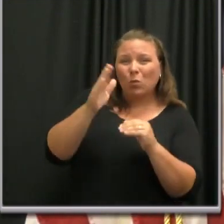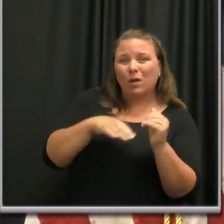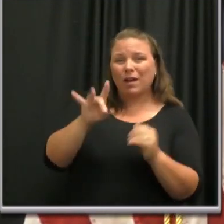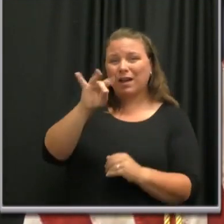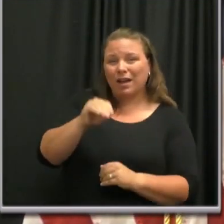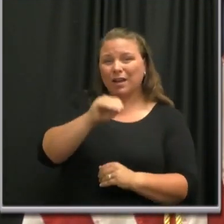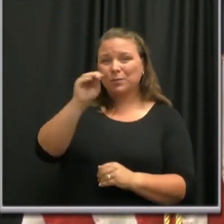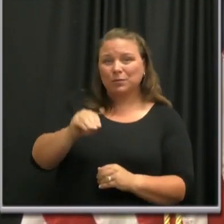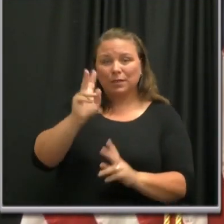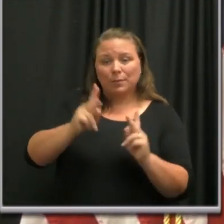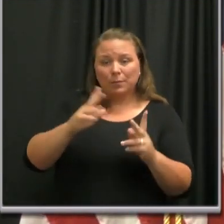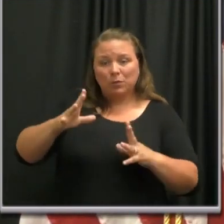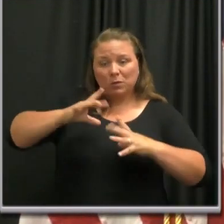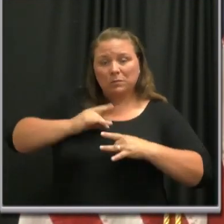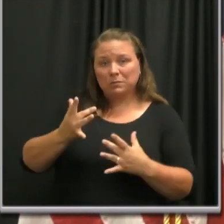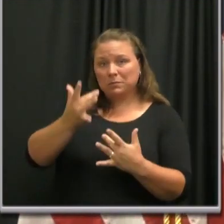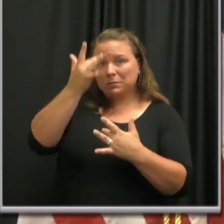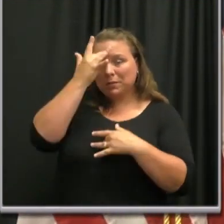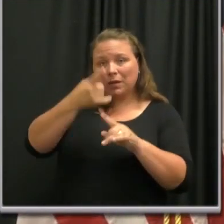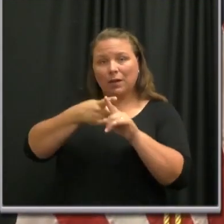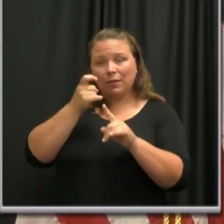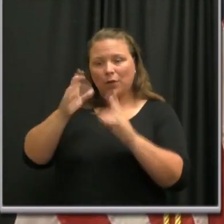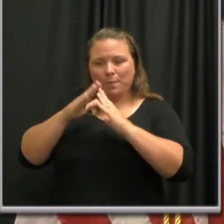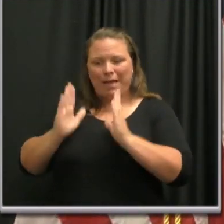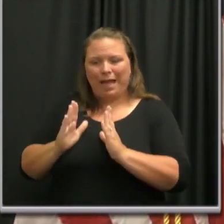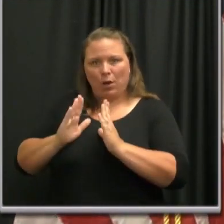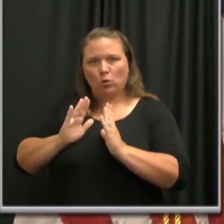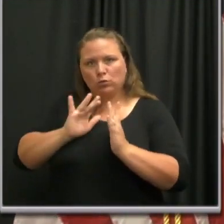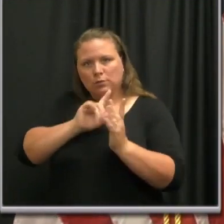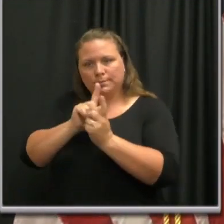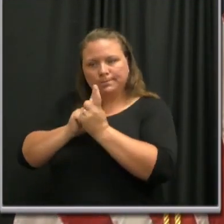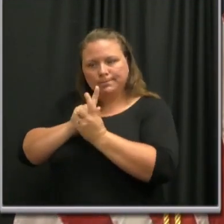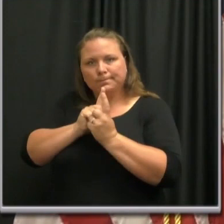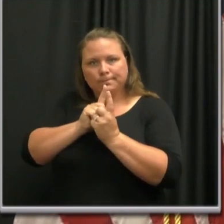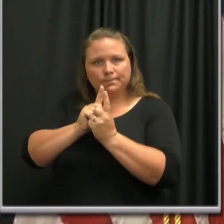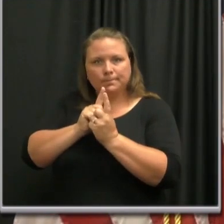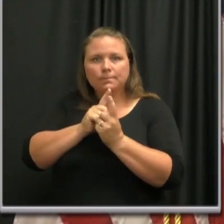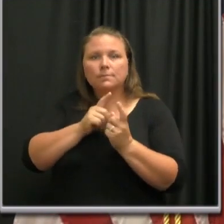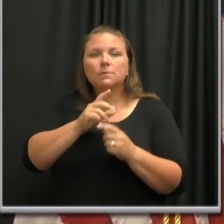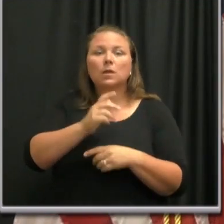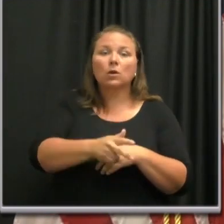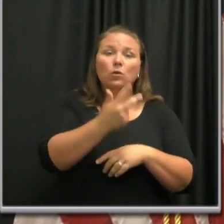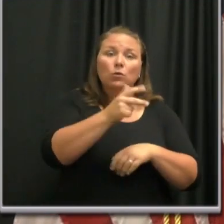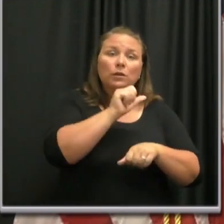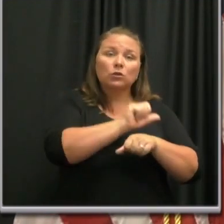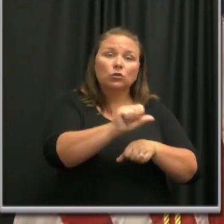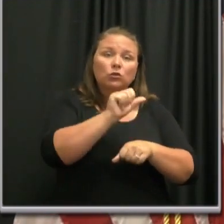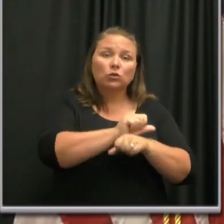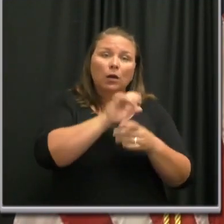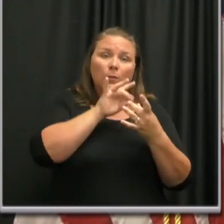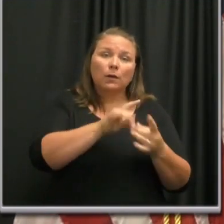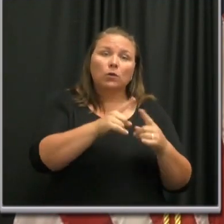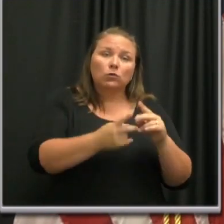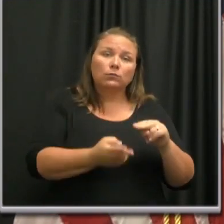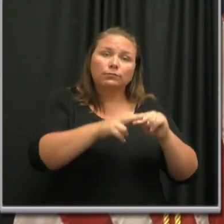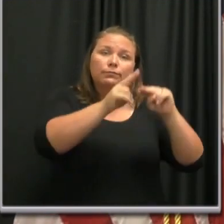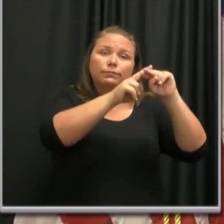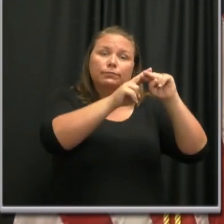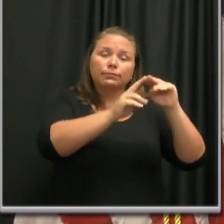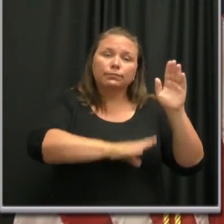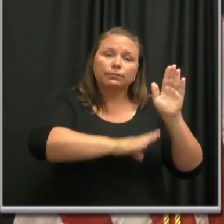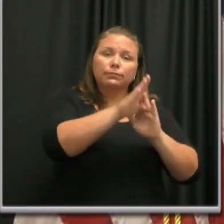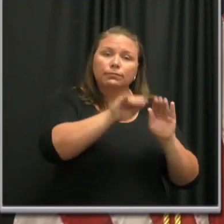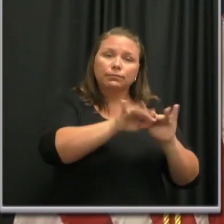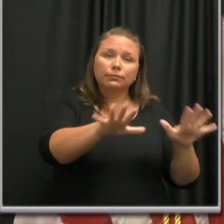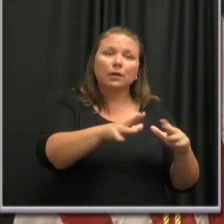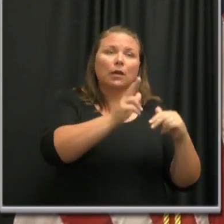with COVID-19 have come from a household contact. The three jobs related to higher spread include construction,